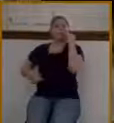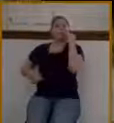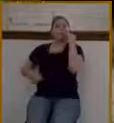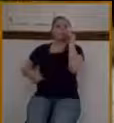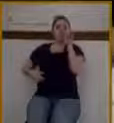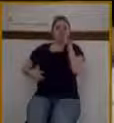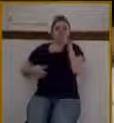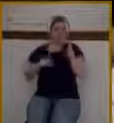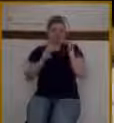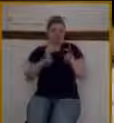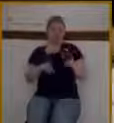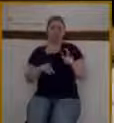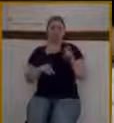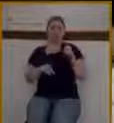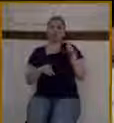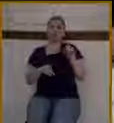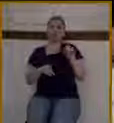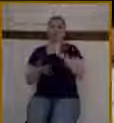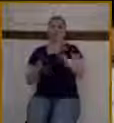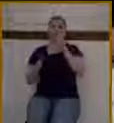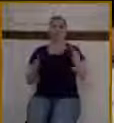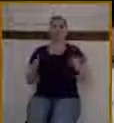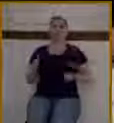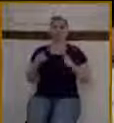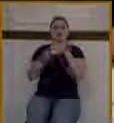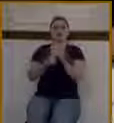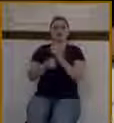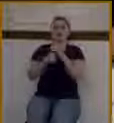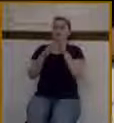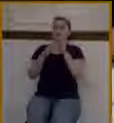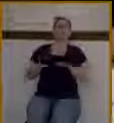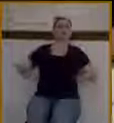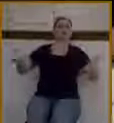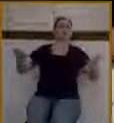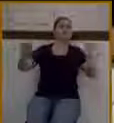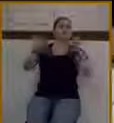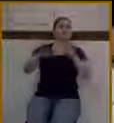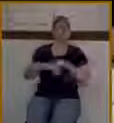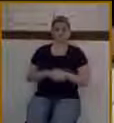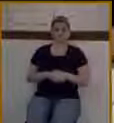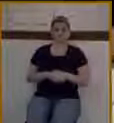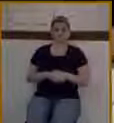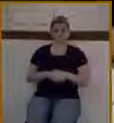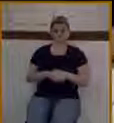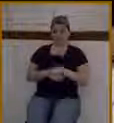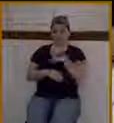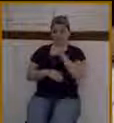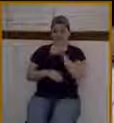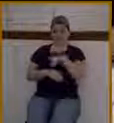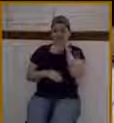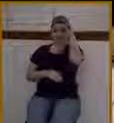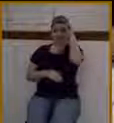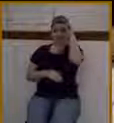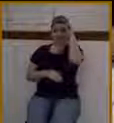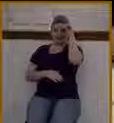person was the Lord of creation. And there's a sense in which this donkey had more sense than the people there.